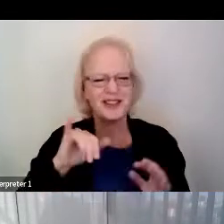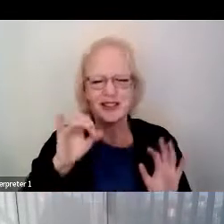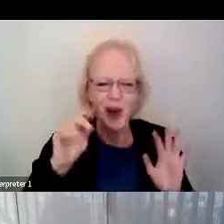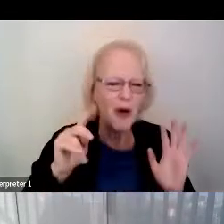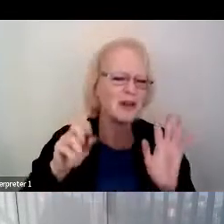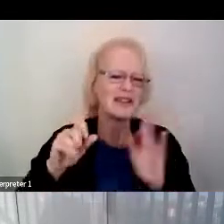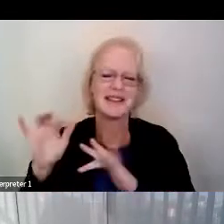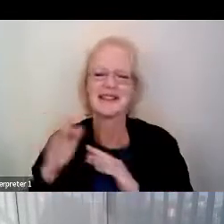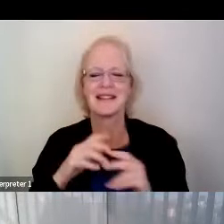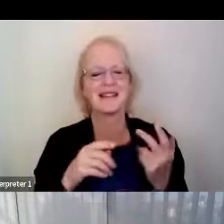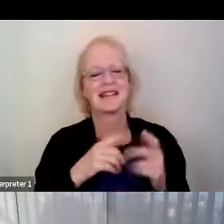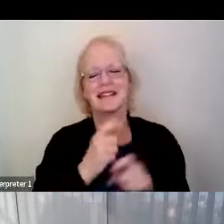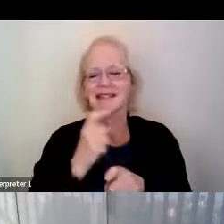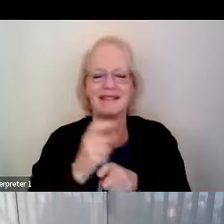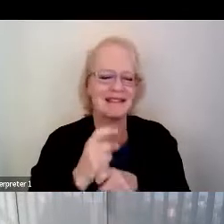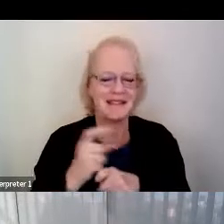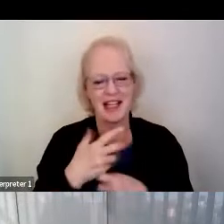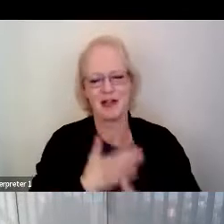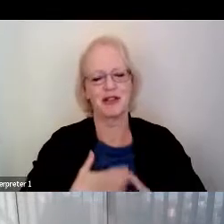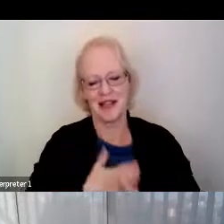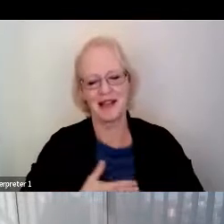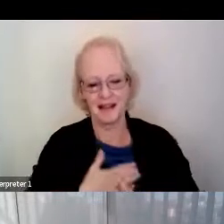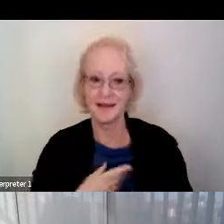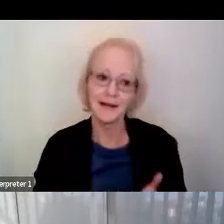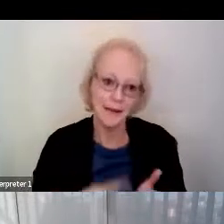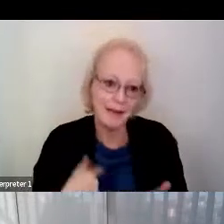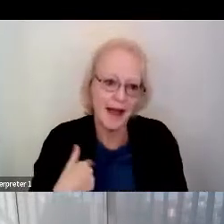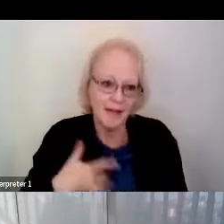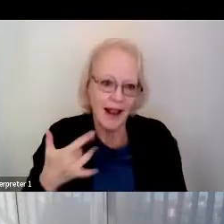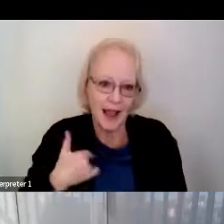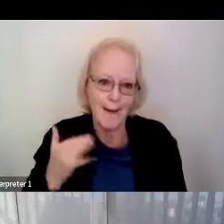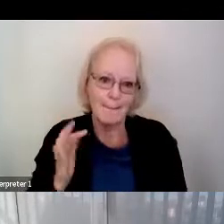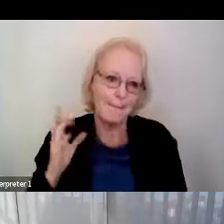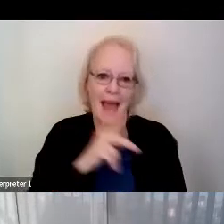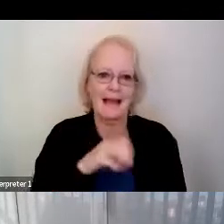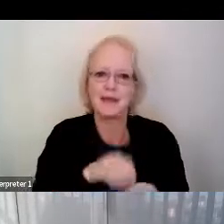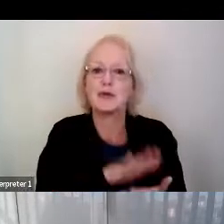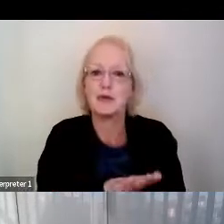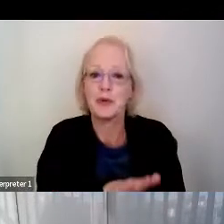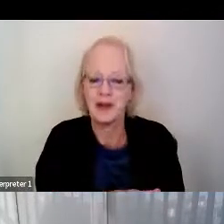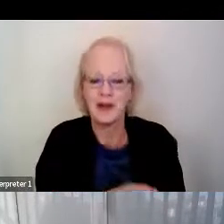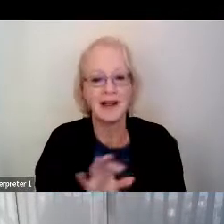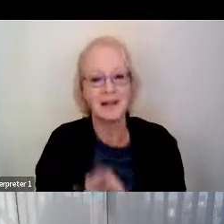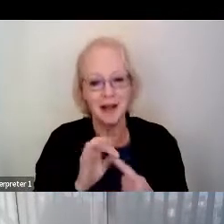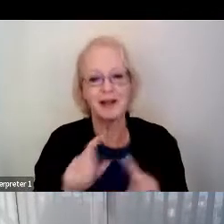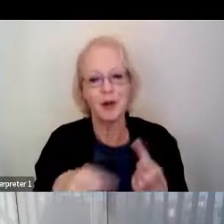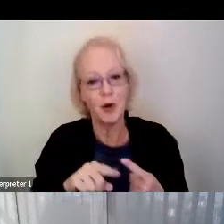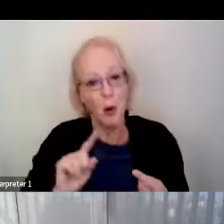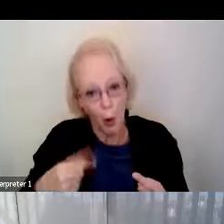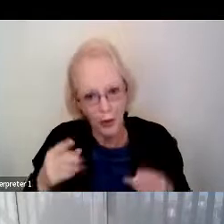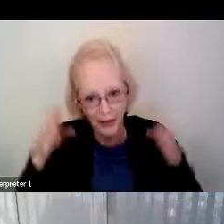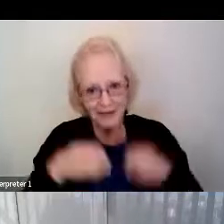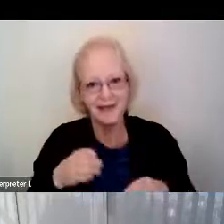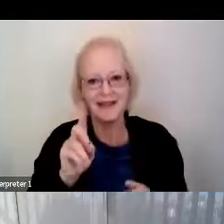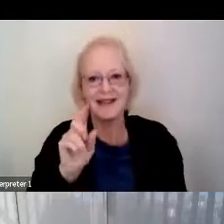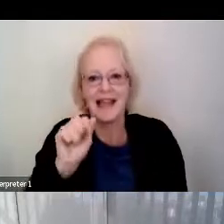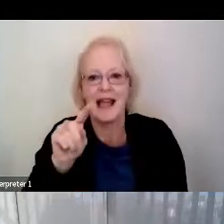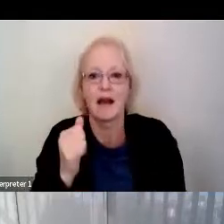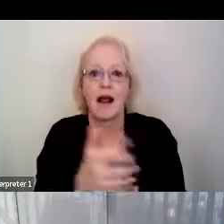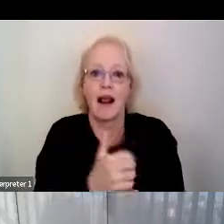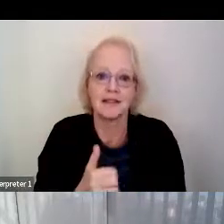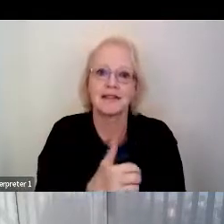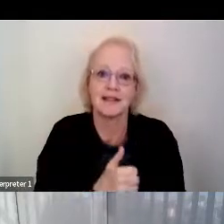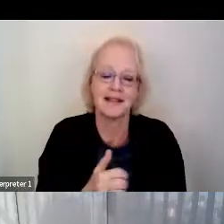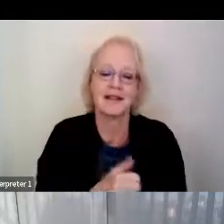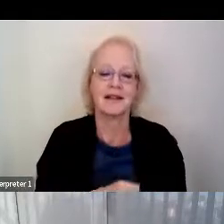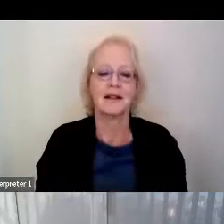entertained. Sometimes I feel like I'm back in school again. Especially when we are working on only data collection. For data collection,